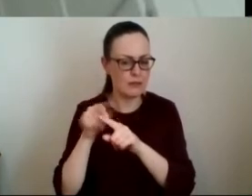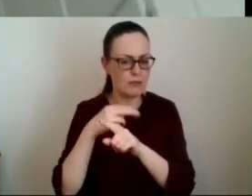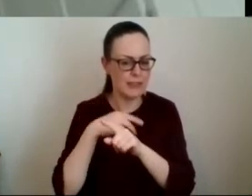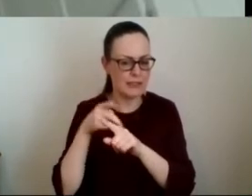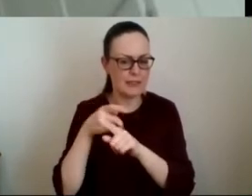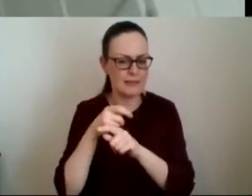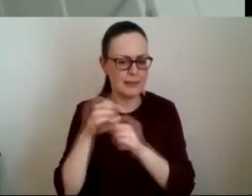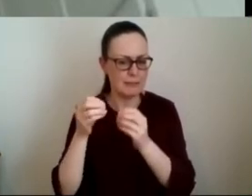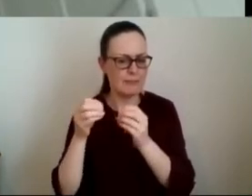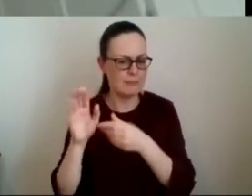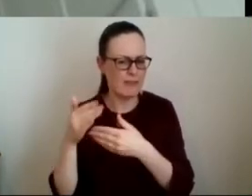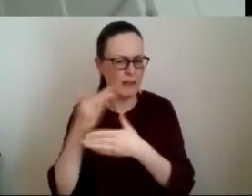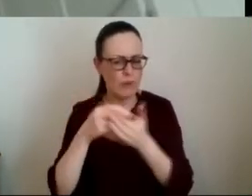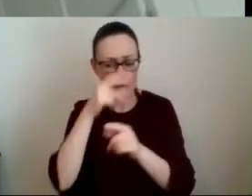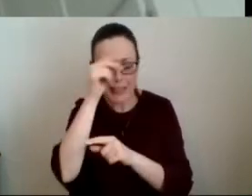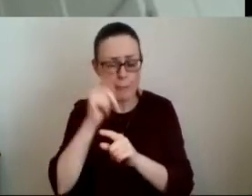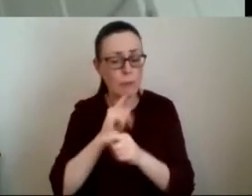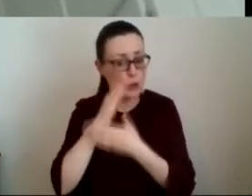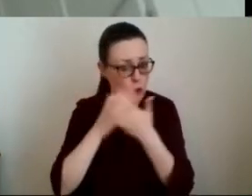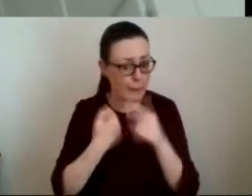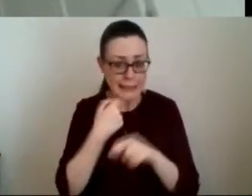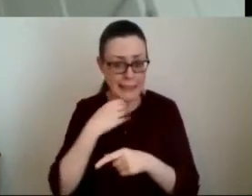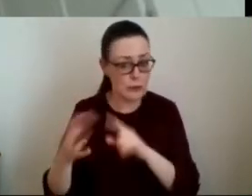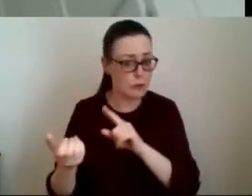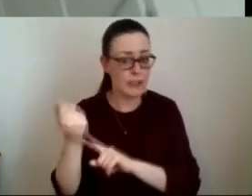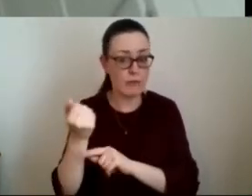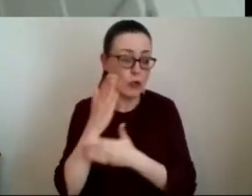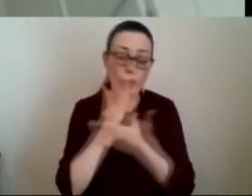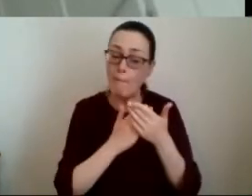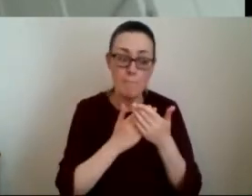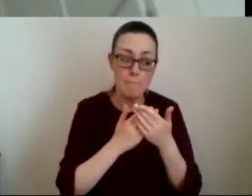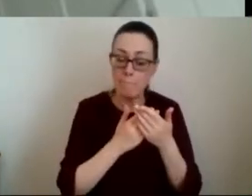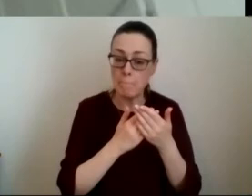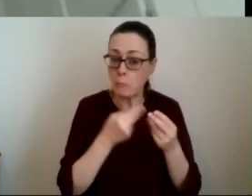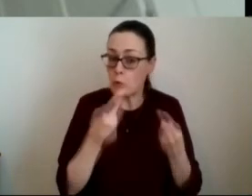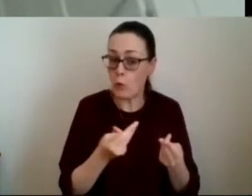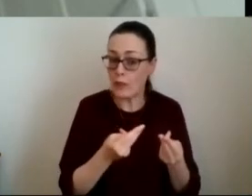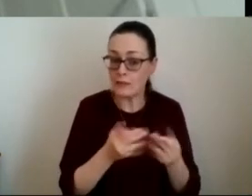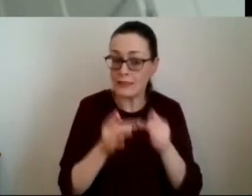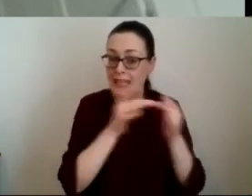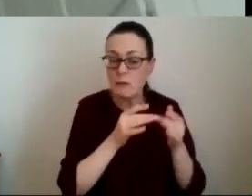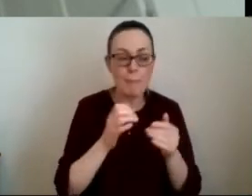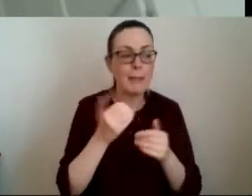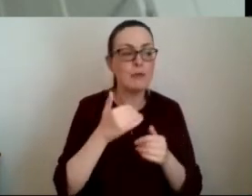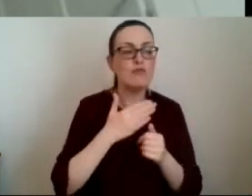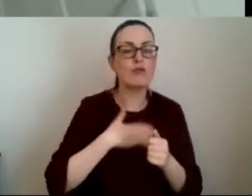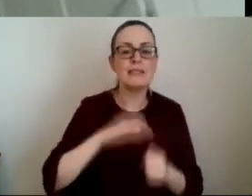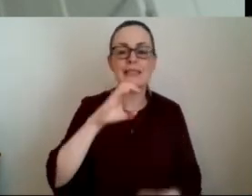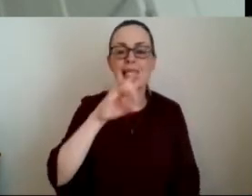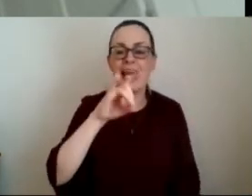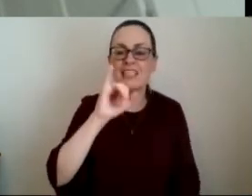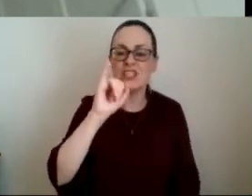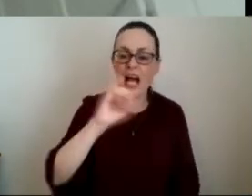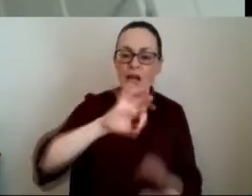easily to be done and it may not require a network to do it it may just require and ch i group dealing with with a royal or dealing